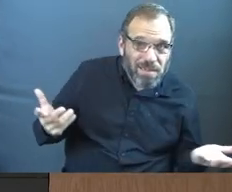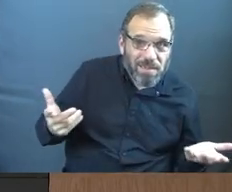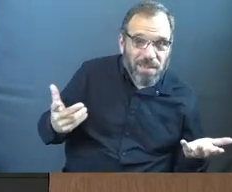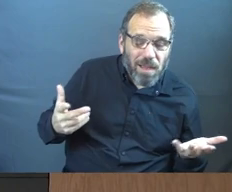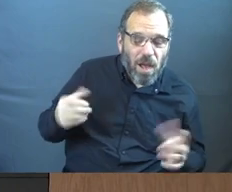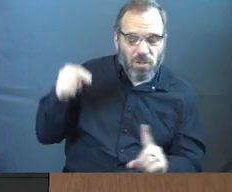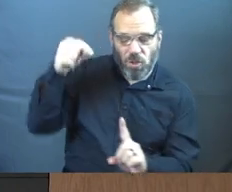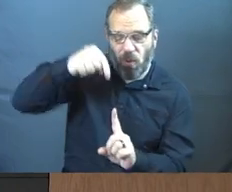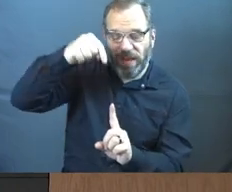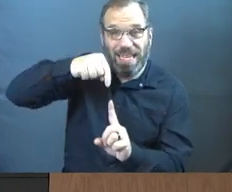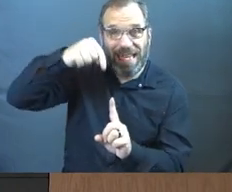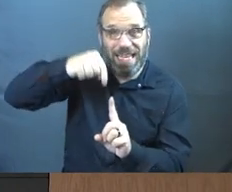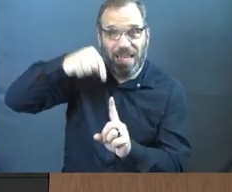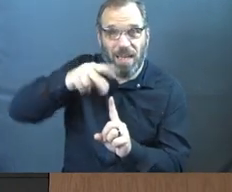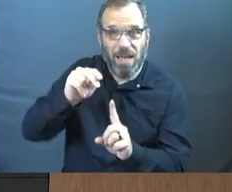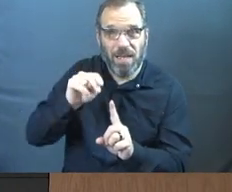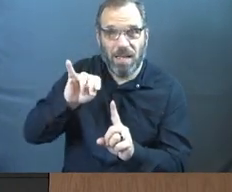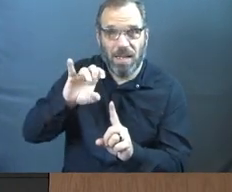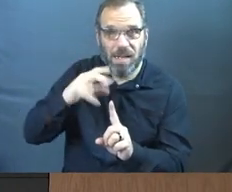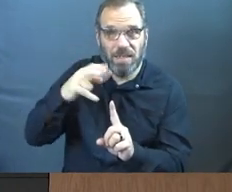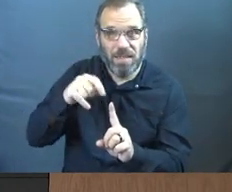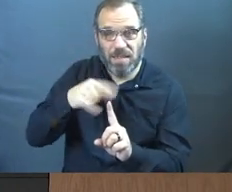And so he's talking about it.